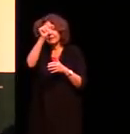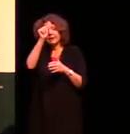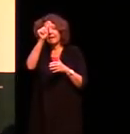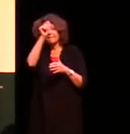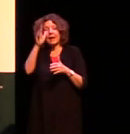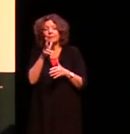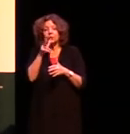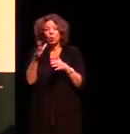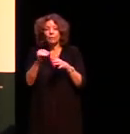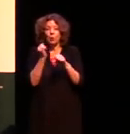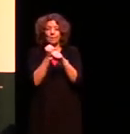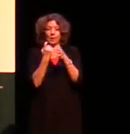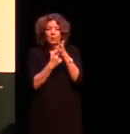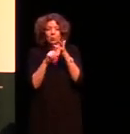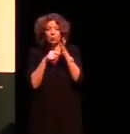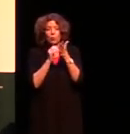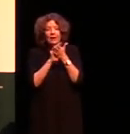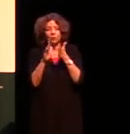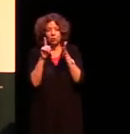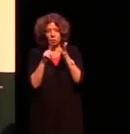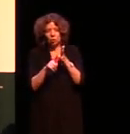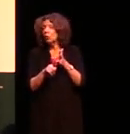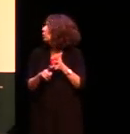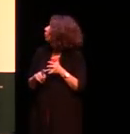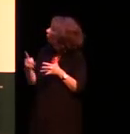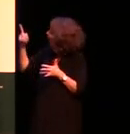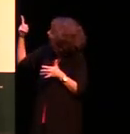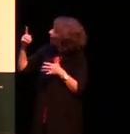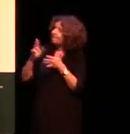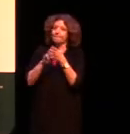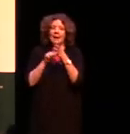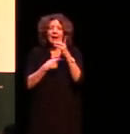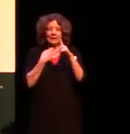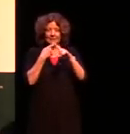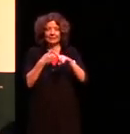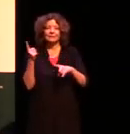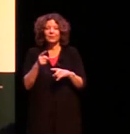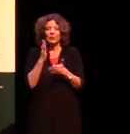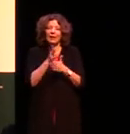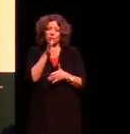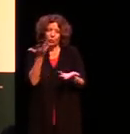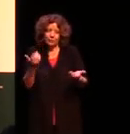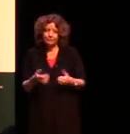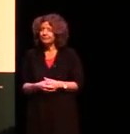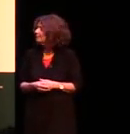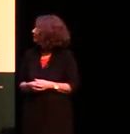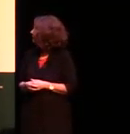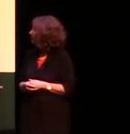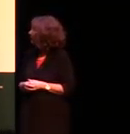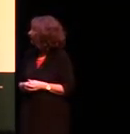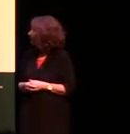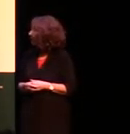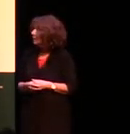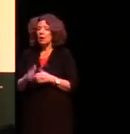Marx okay one morning I shot an elephant in my pyjamas how he got into my pyjamas I'll never know now where